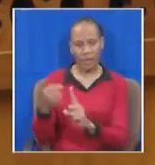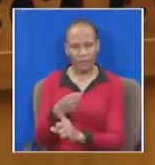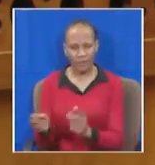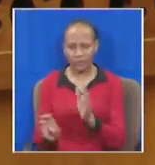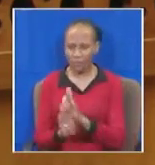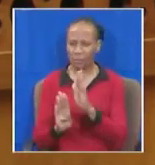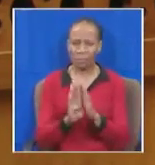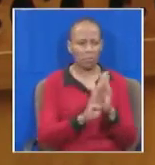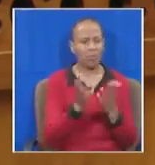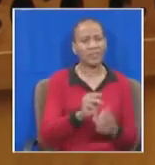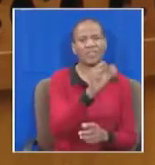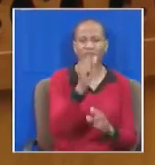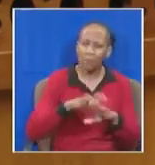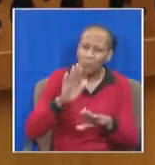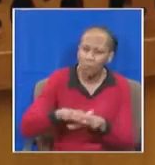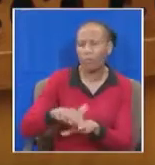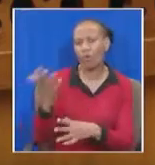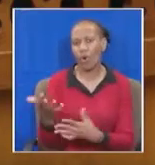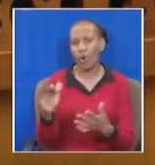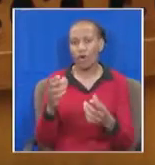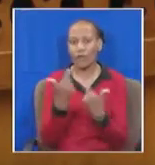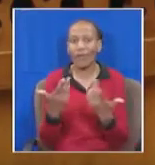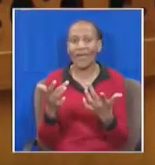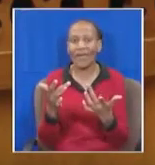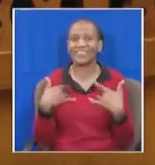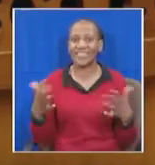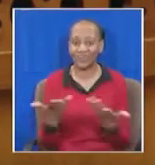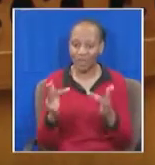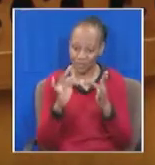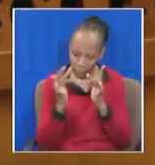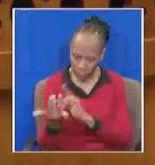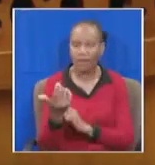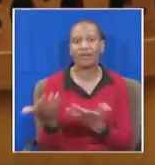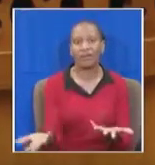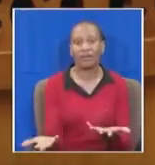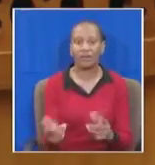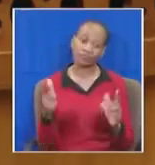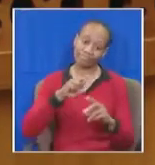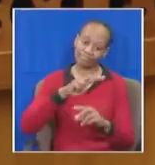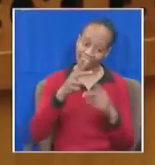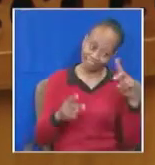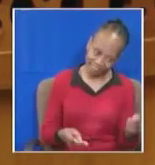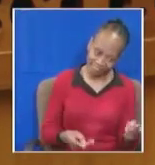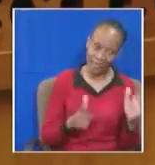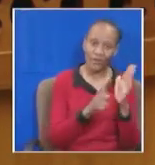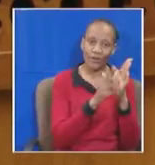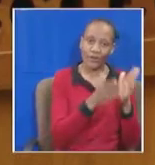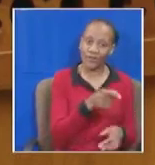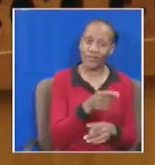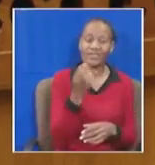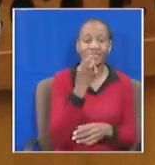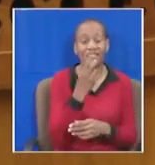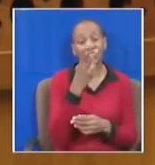fixing well before regulating online porn. Actually, the advocate points out, on the 2016